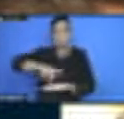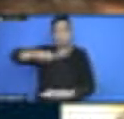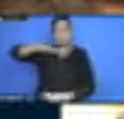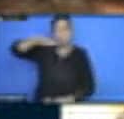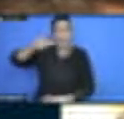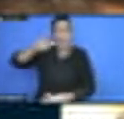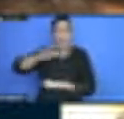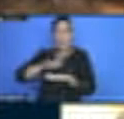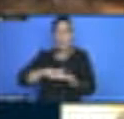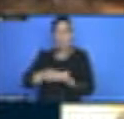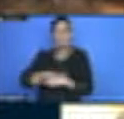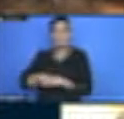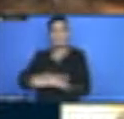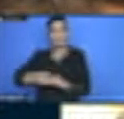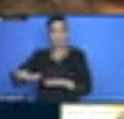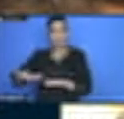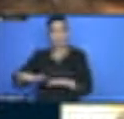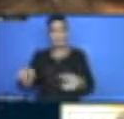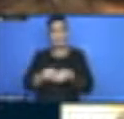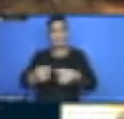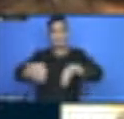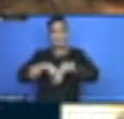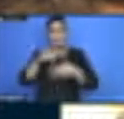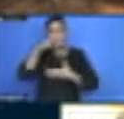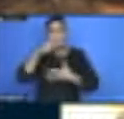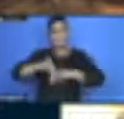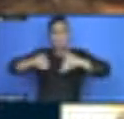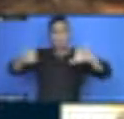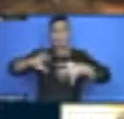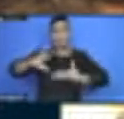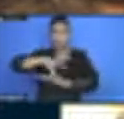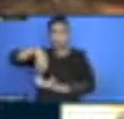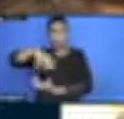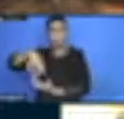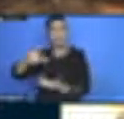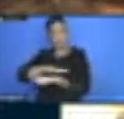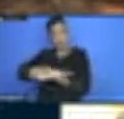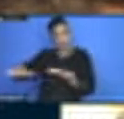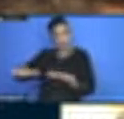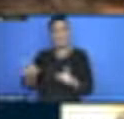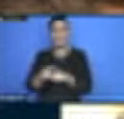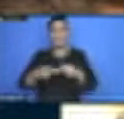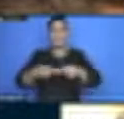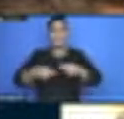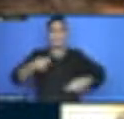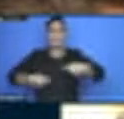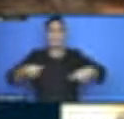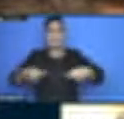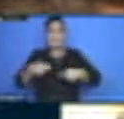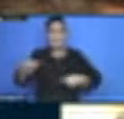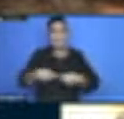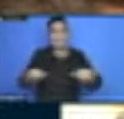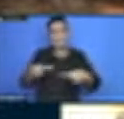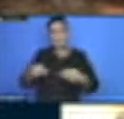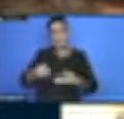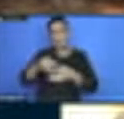stop the pollutions. Find a way where we can make sure that plastic rubbers don't pollute our water and other areas